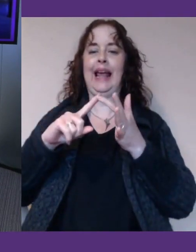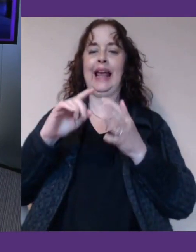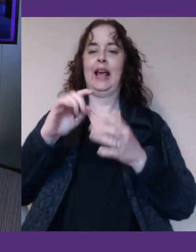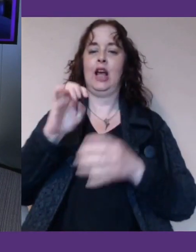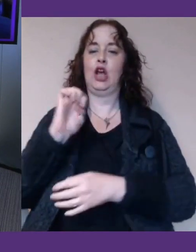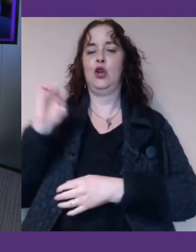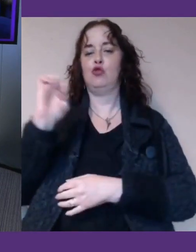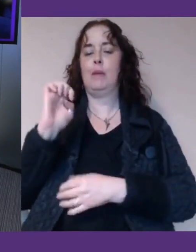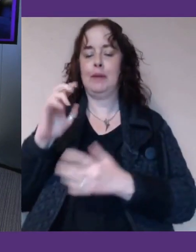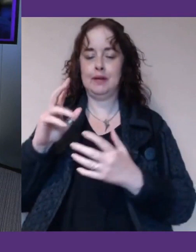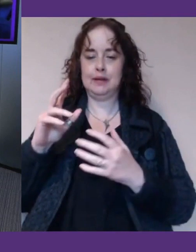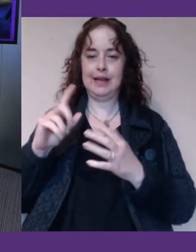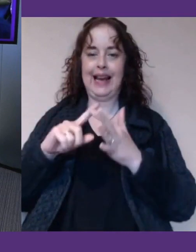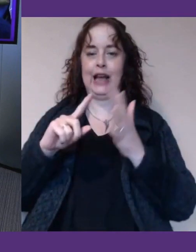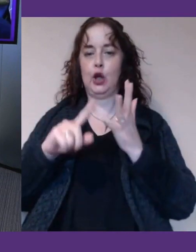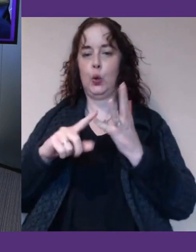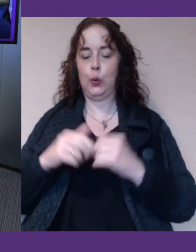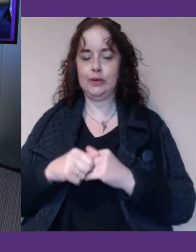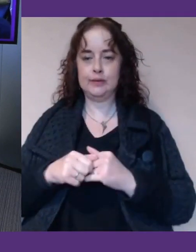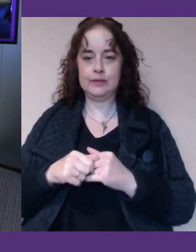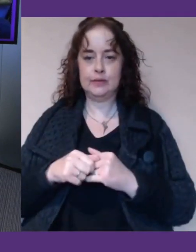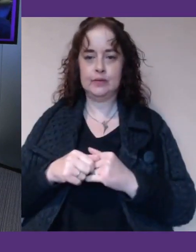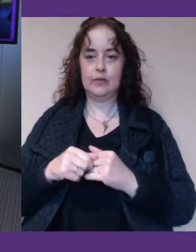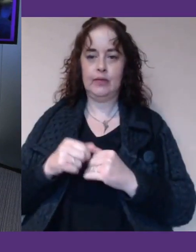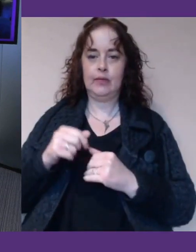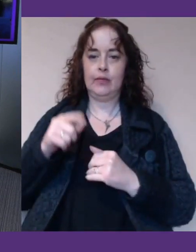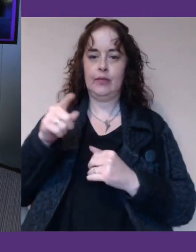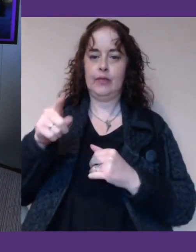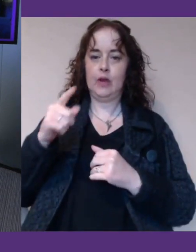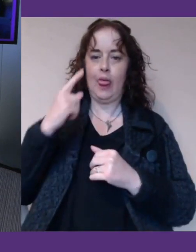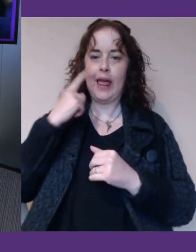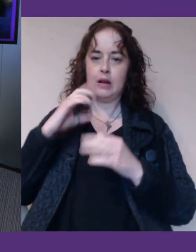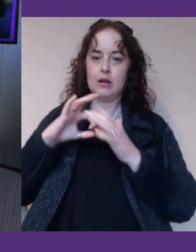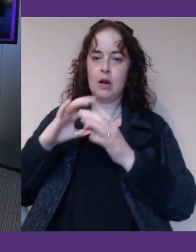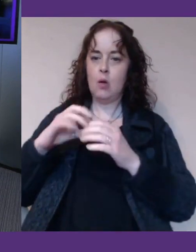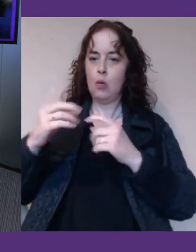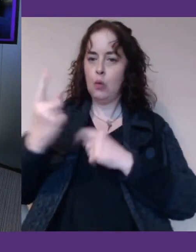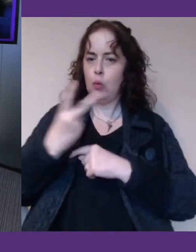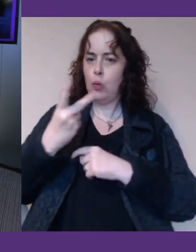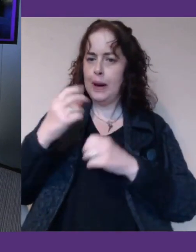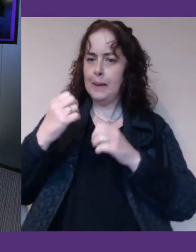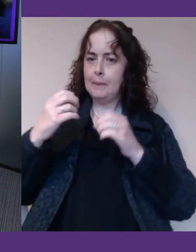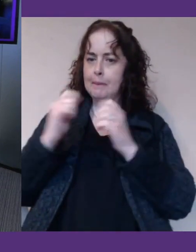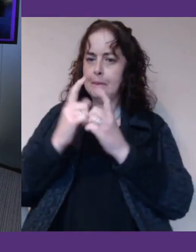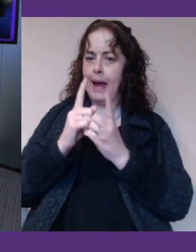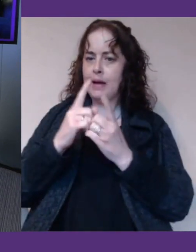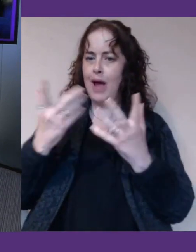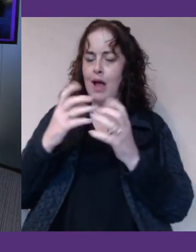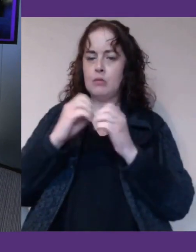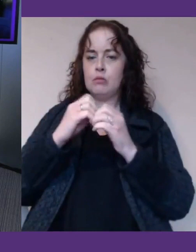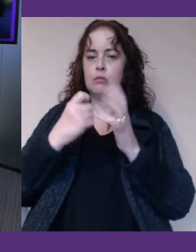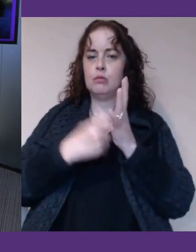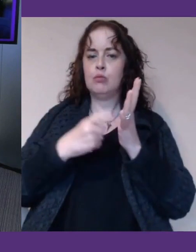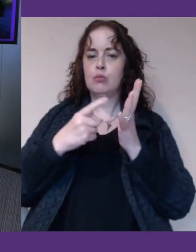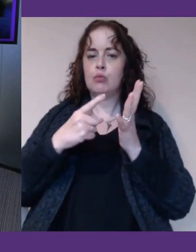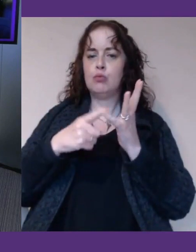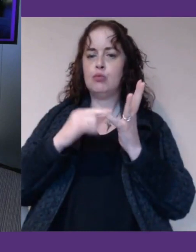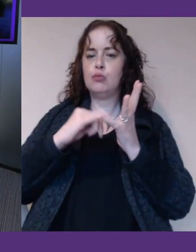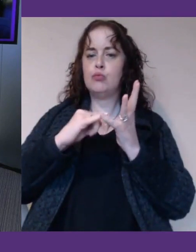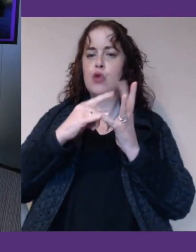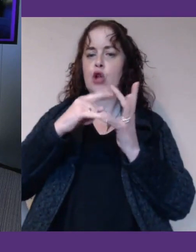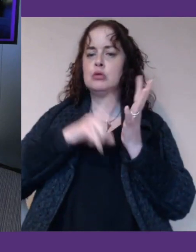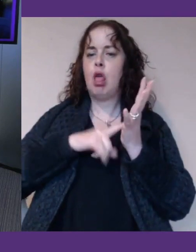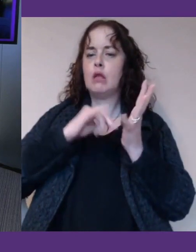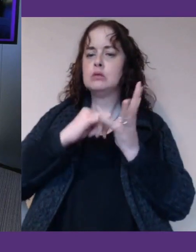role that presumably has some connection. I'm just remembering that we met in Brussels. So, you know, in what way do these jigsaw pieces play together? And I wonder whether workplace